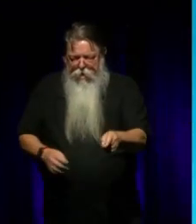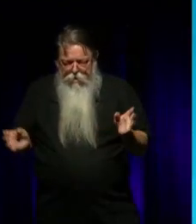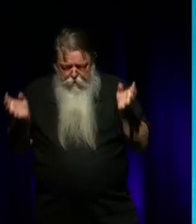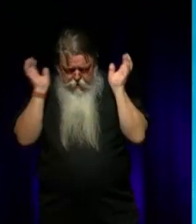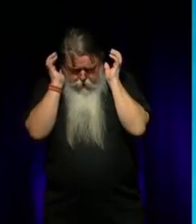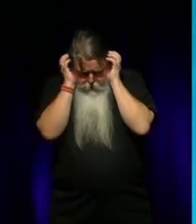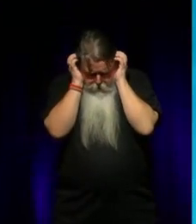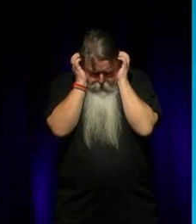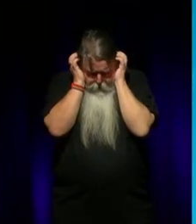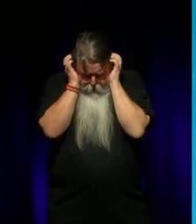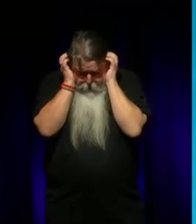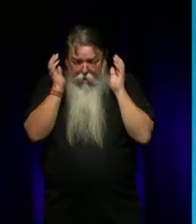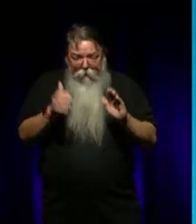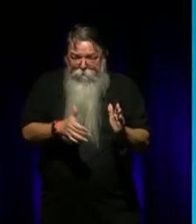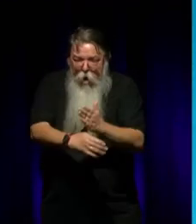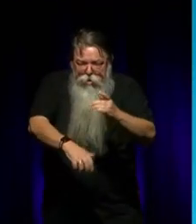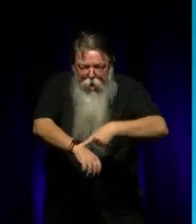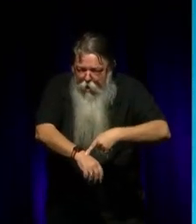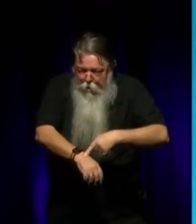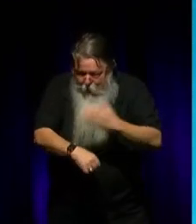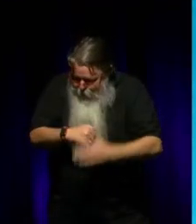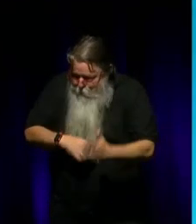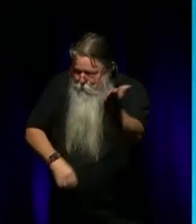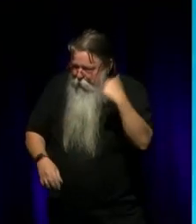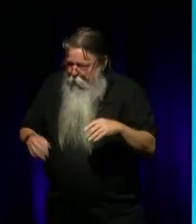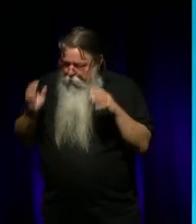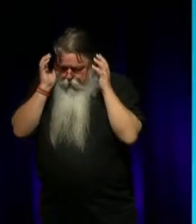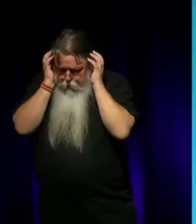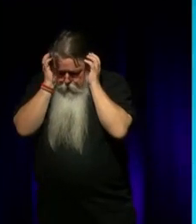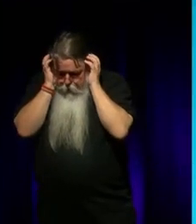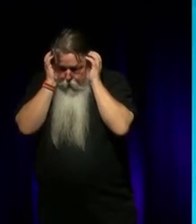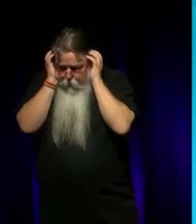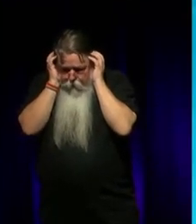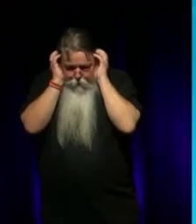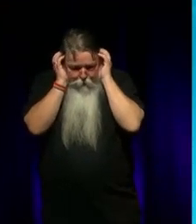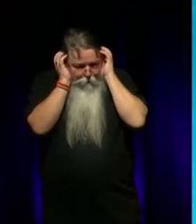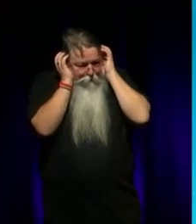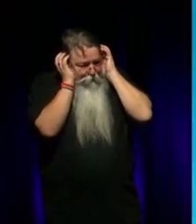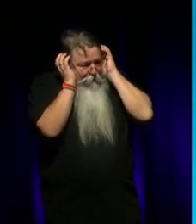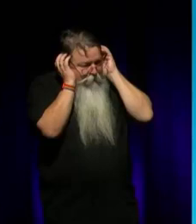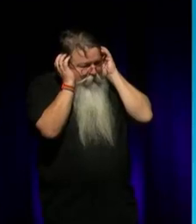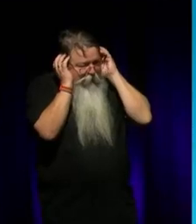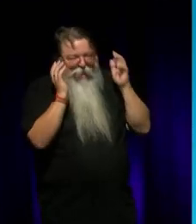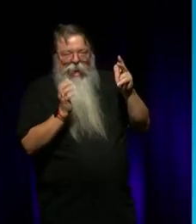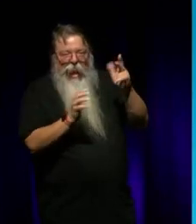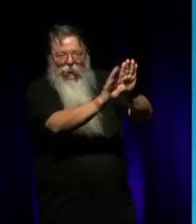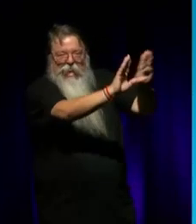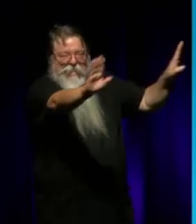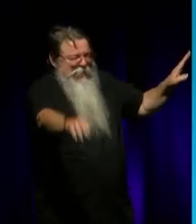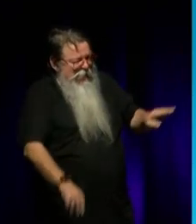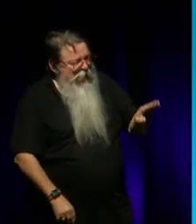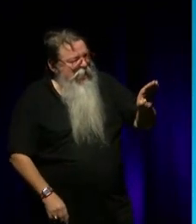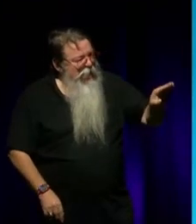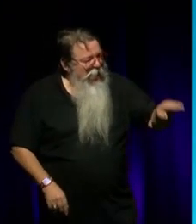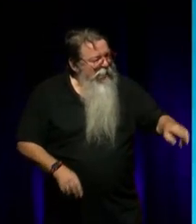headphones on for the first time, and they'd love it. And they'd look at him through the glass, and he would tell them a little story, and then they would